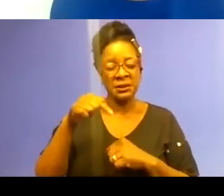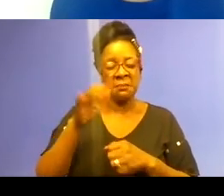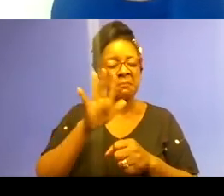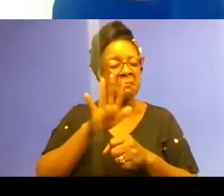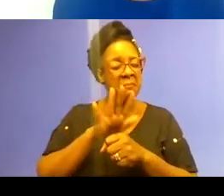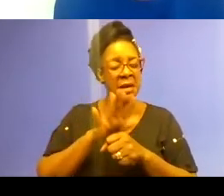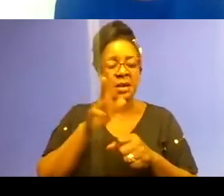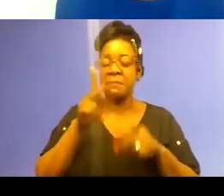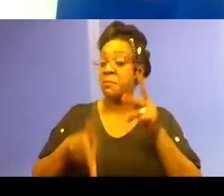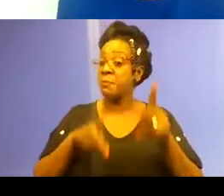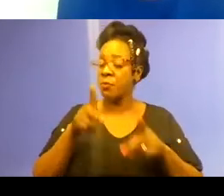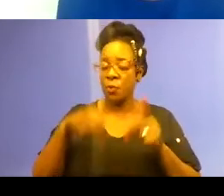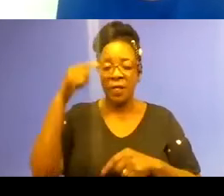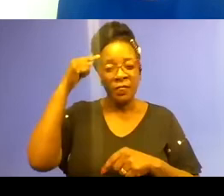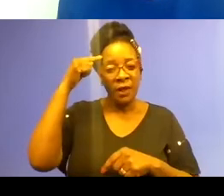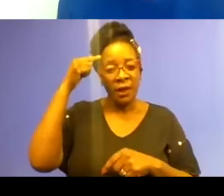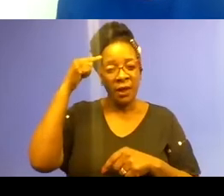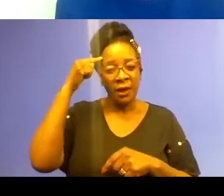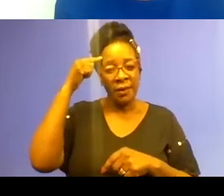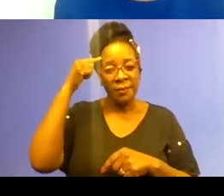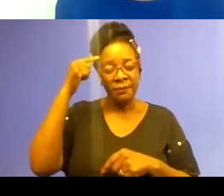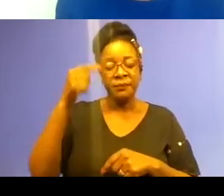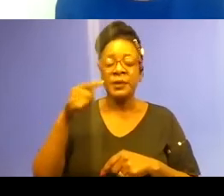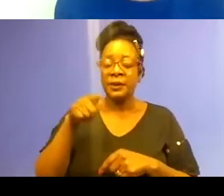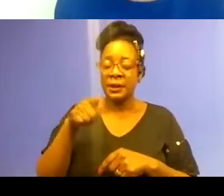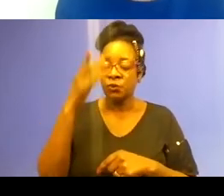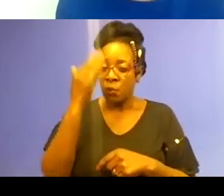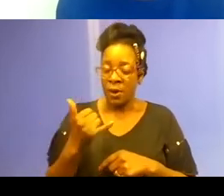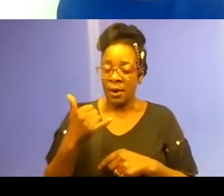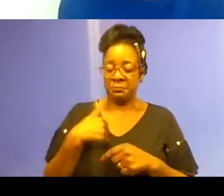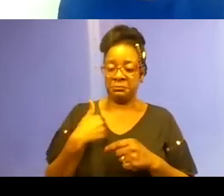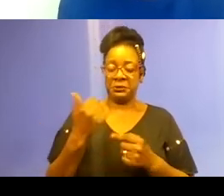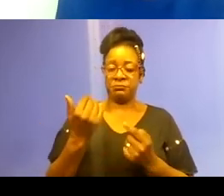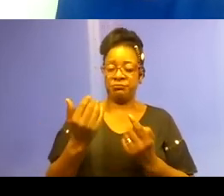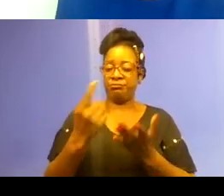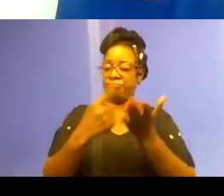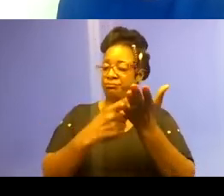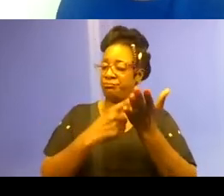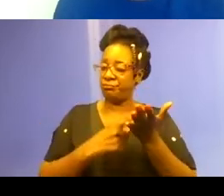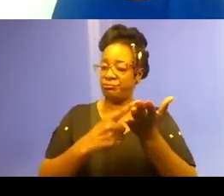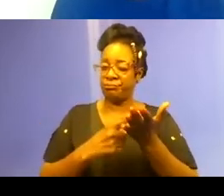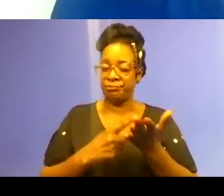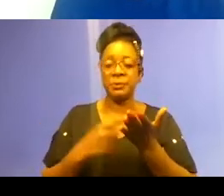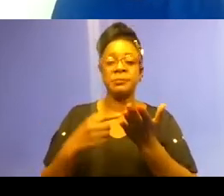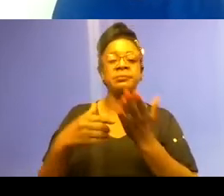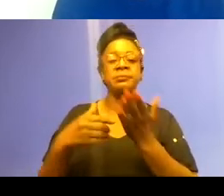our network when we discuss the history of racism. What is our responsibility to face it?